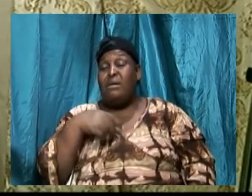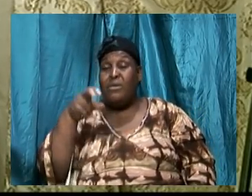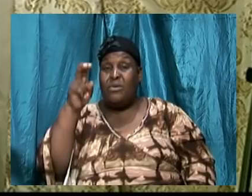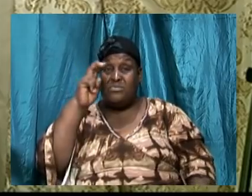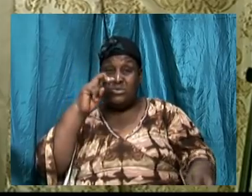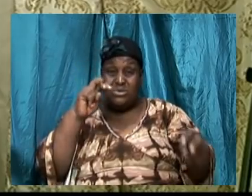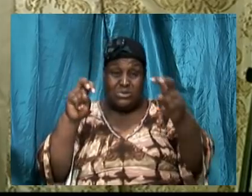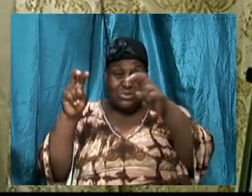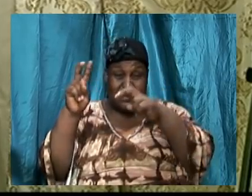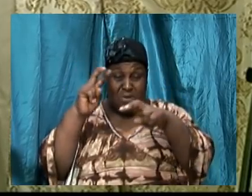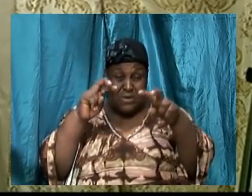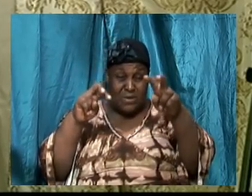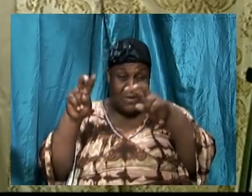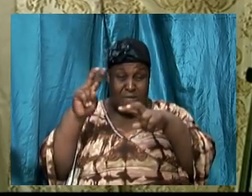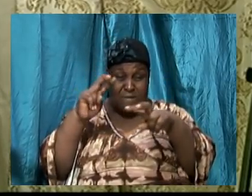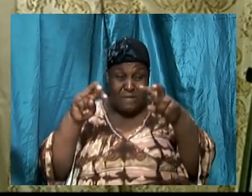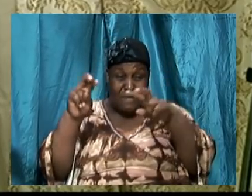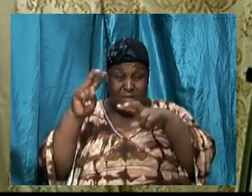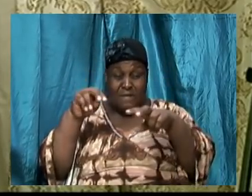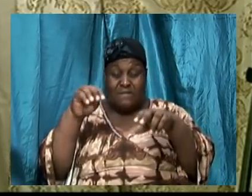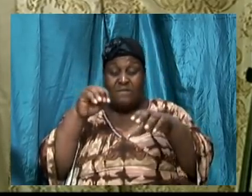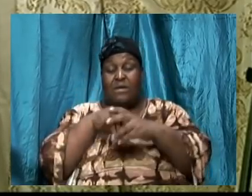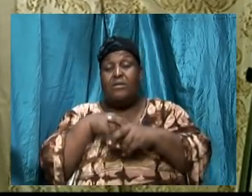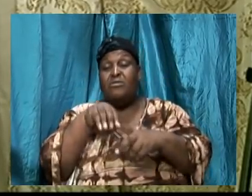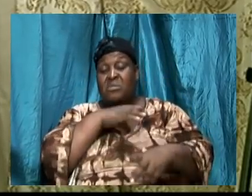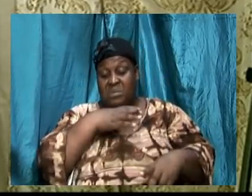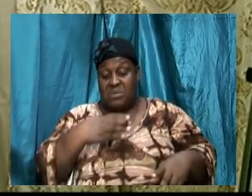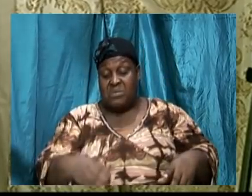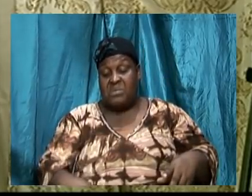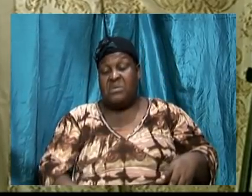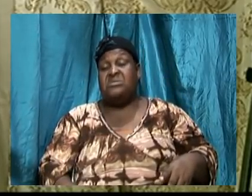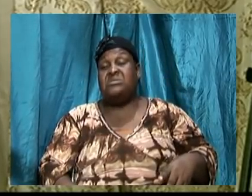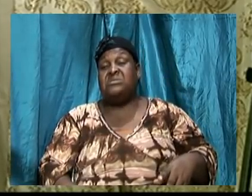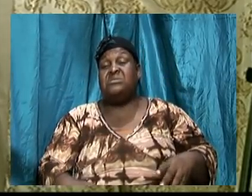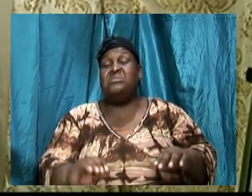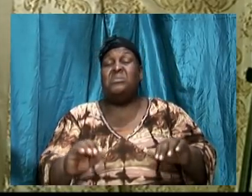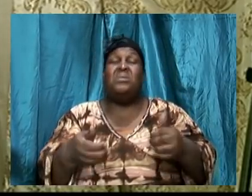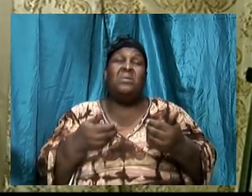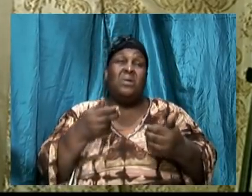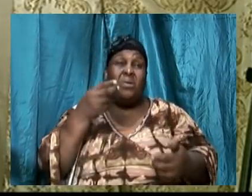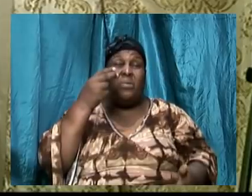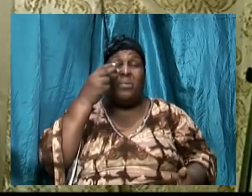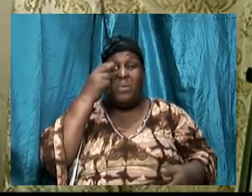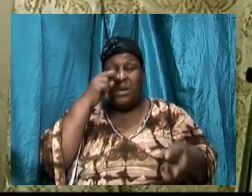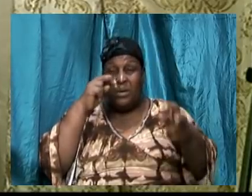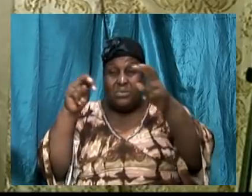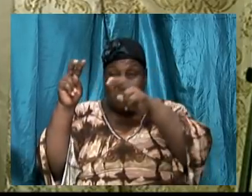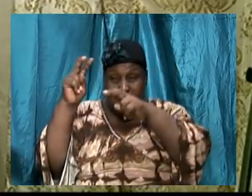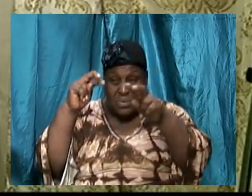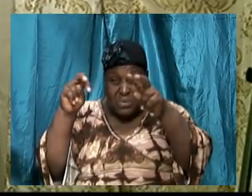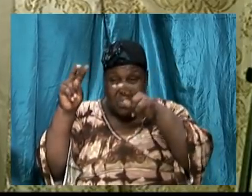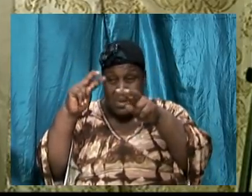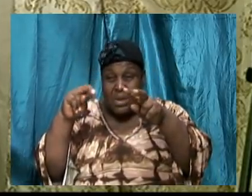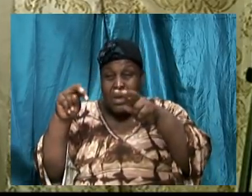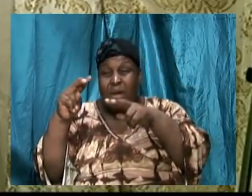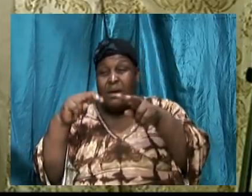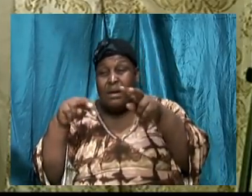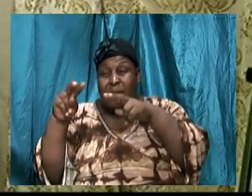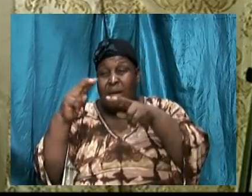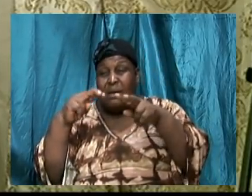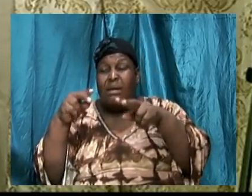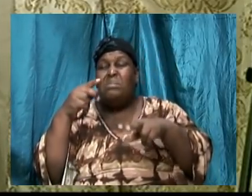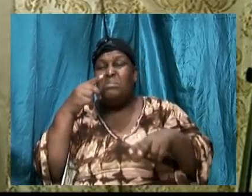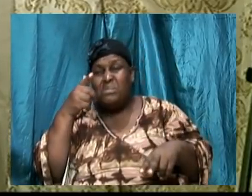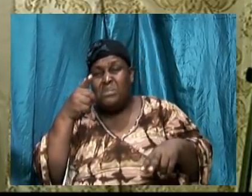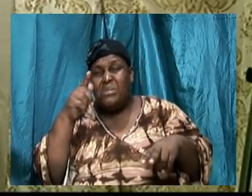general, when I look and survey and see how folks treat the word